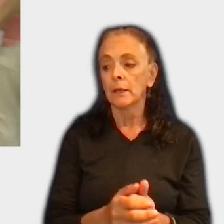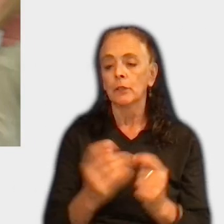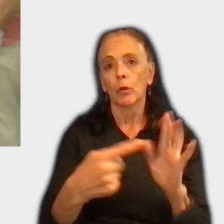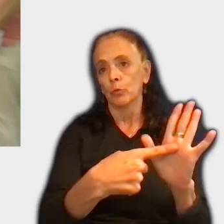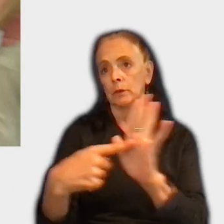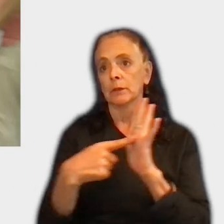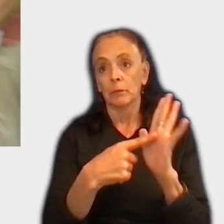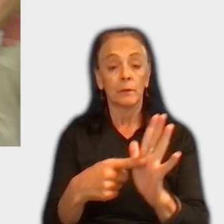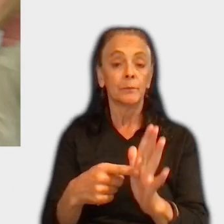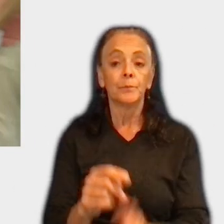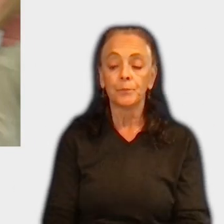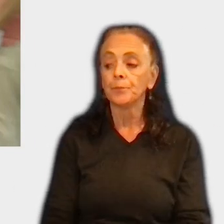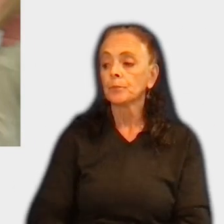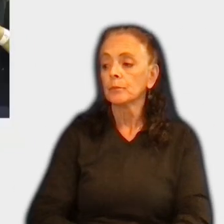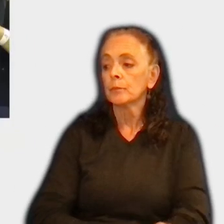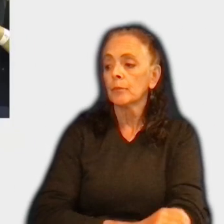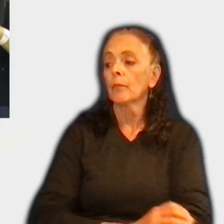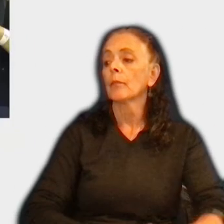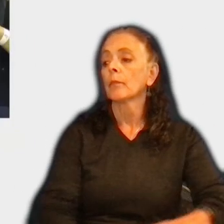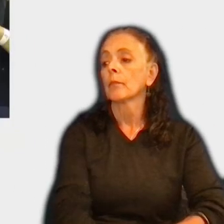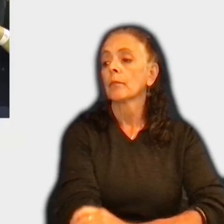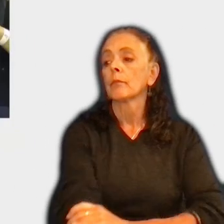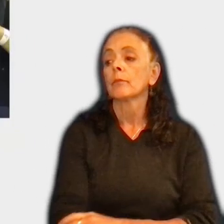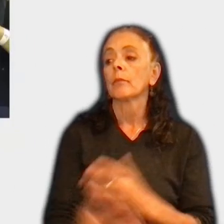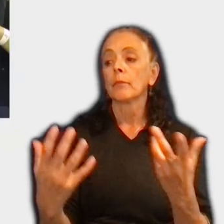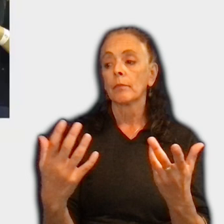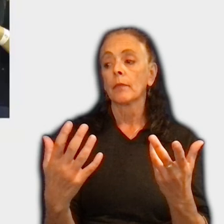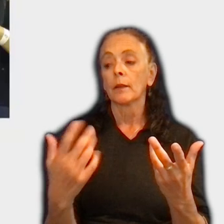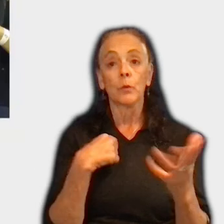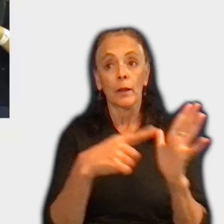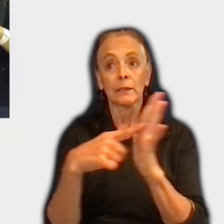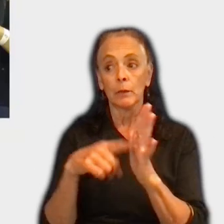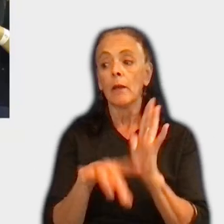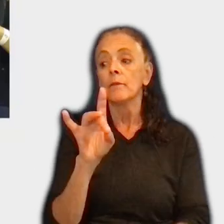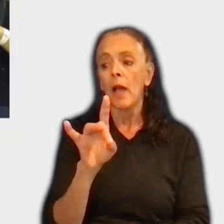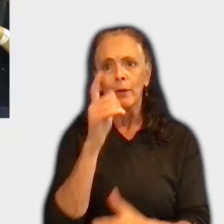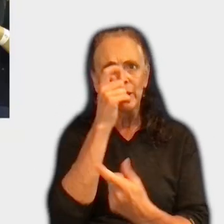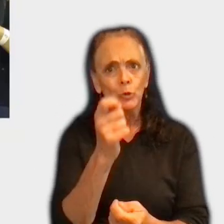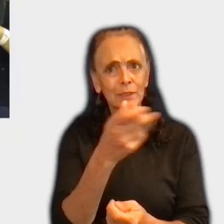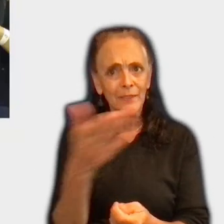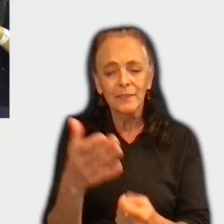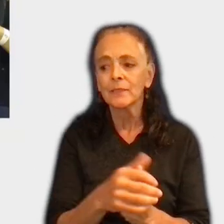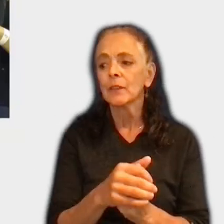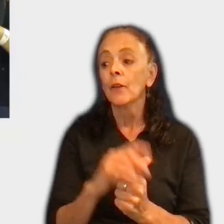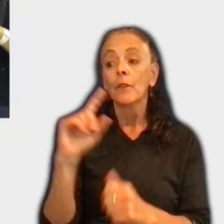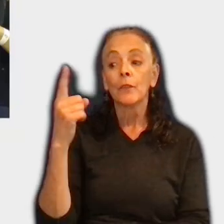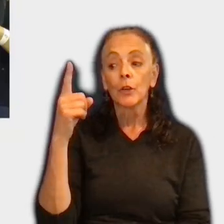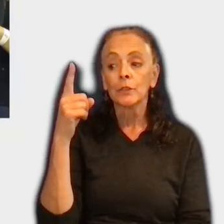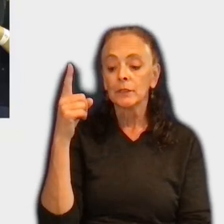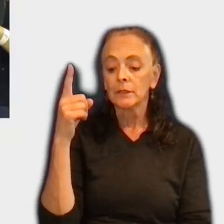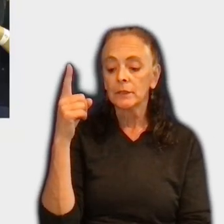the exhibition like this one. And when I make this exhibition, I found really interesting findings. Like for example, the first one